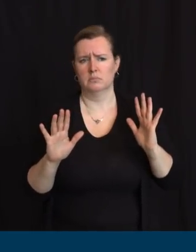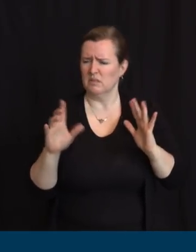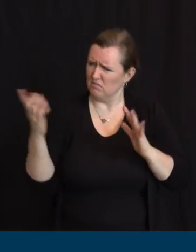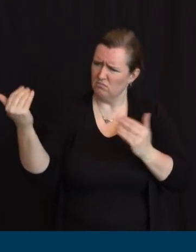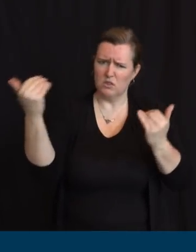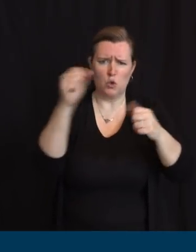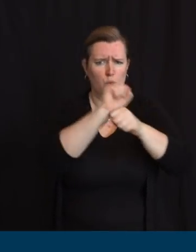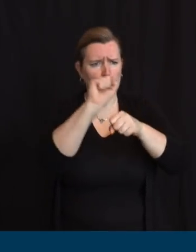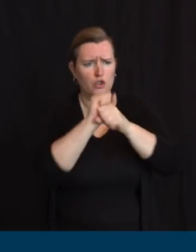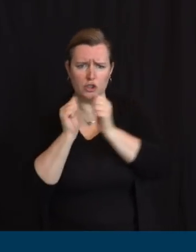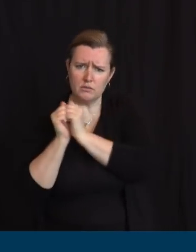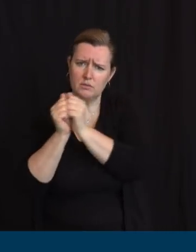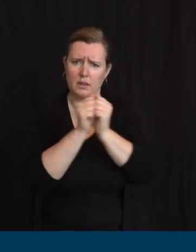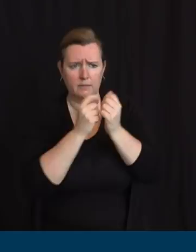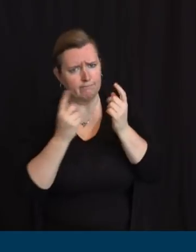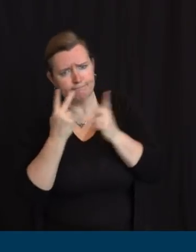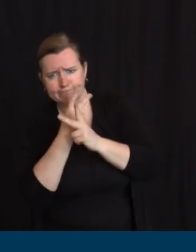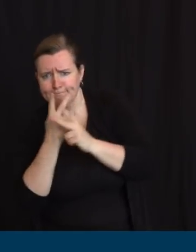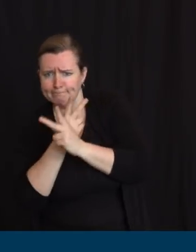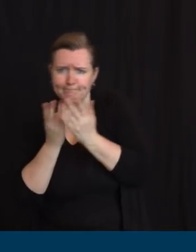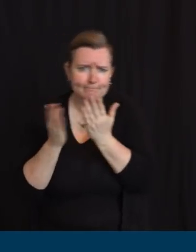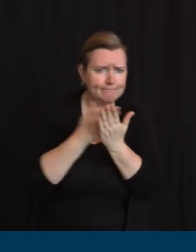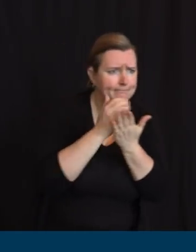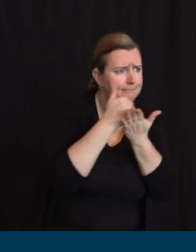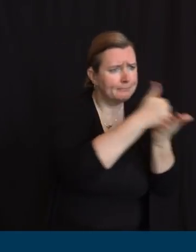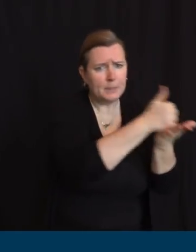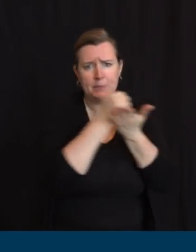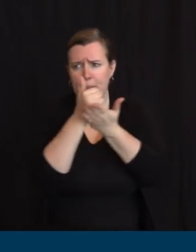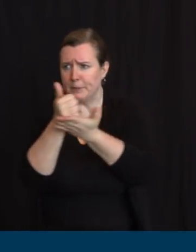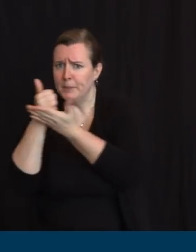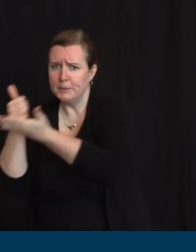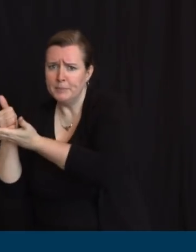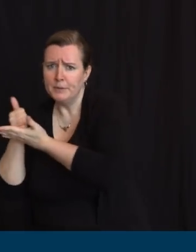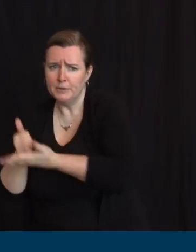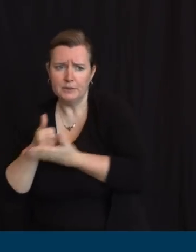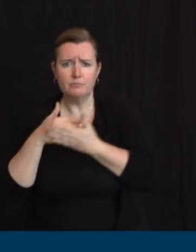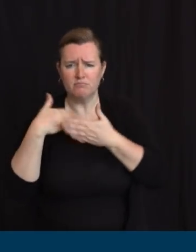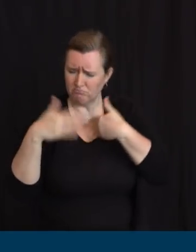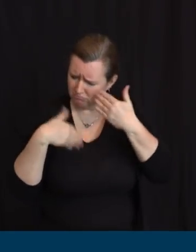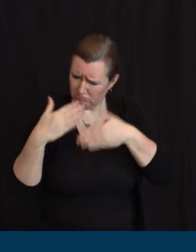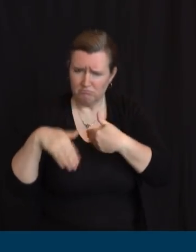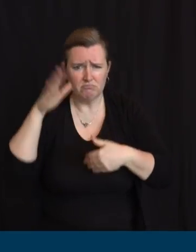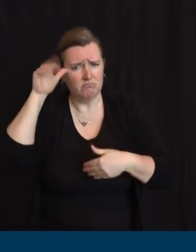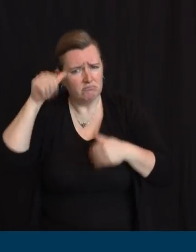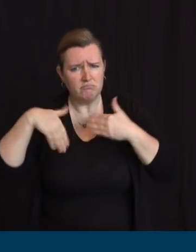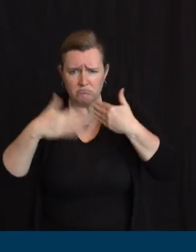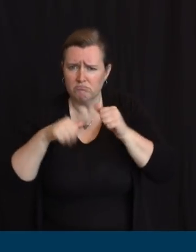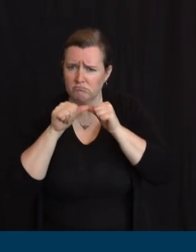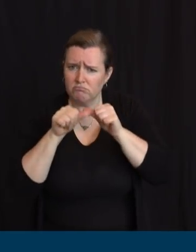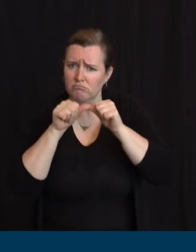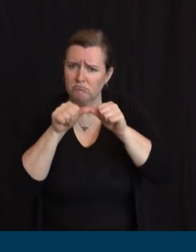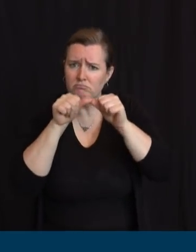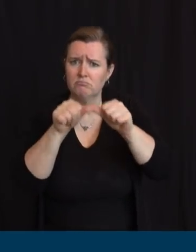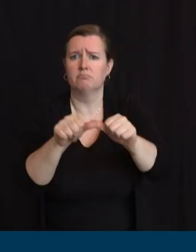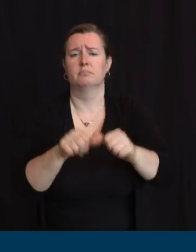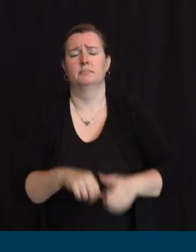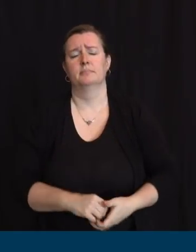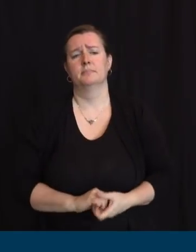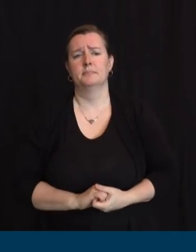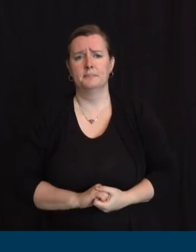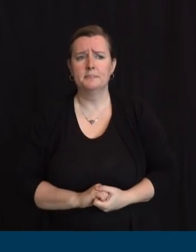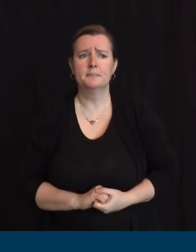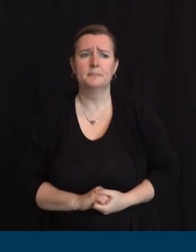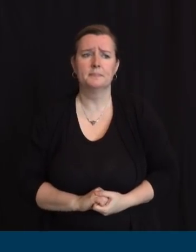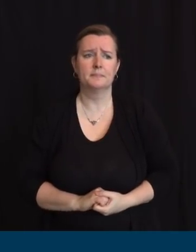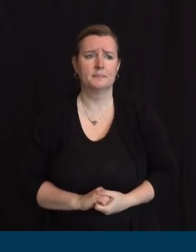up, not one bit, until it is, in fact, one. Folks, leave the worrying to me and to those of us up